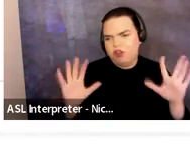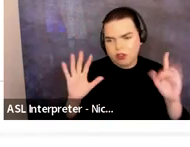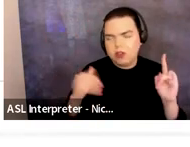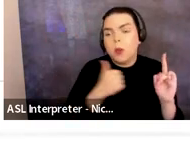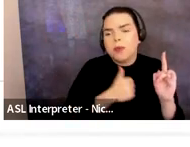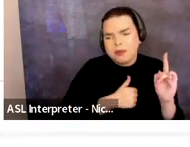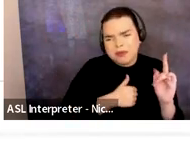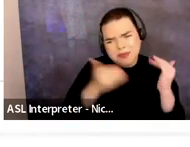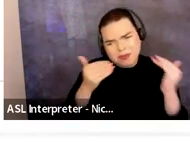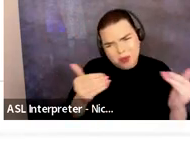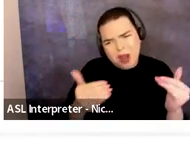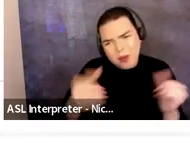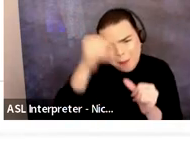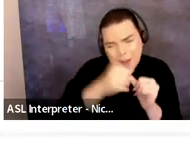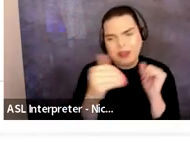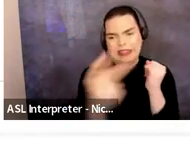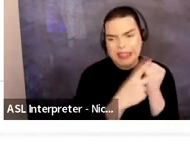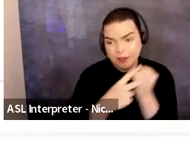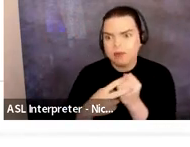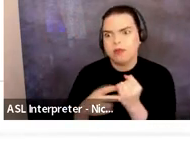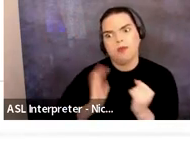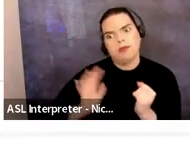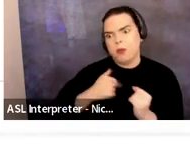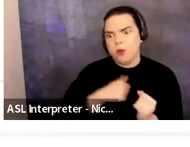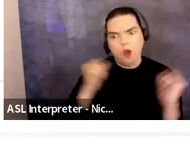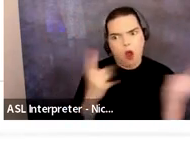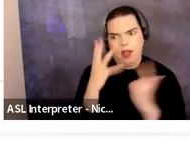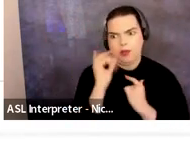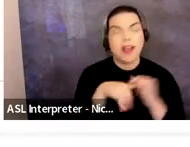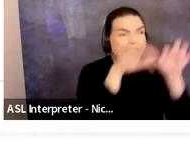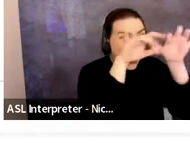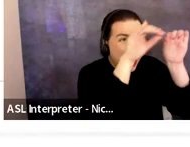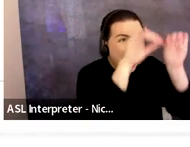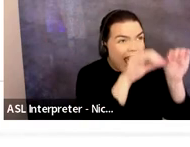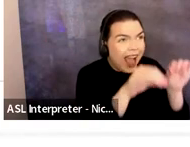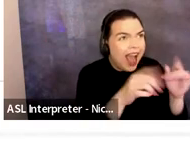think we've all been there where you lose a project halfway through and it's extremely frustrating.